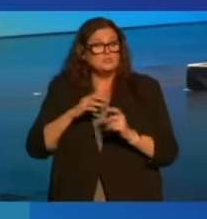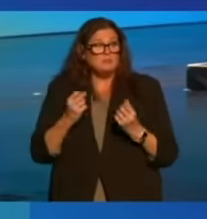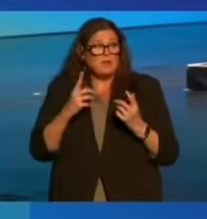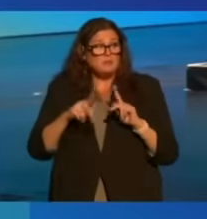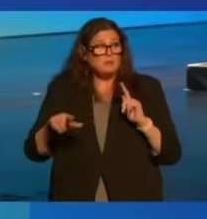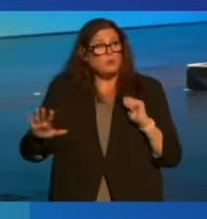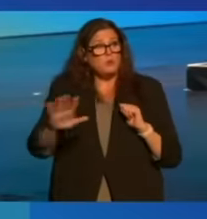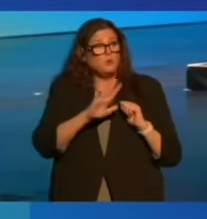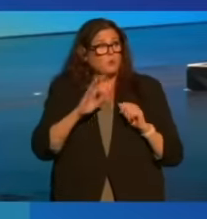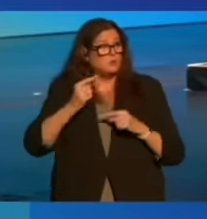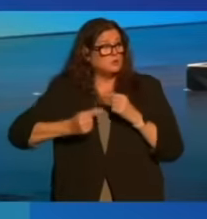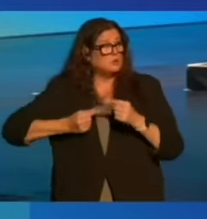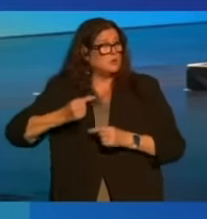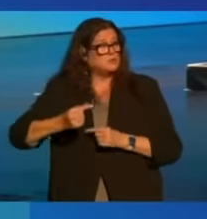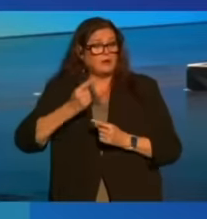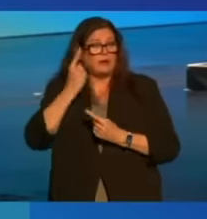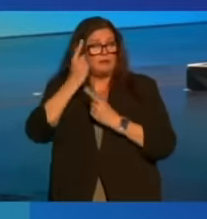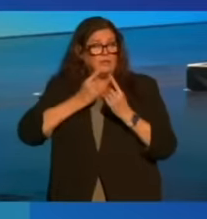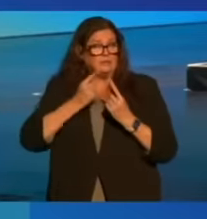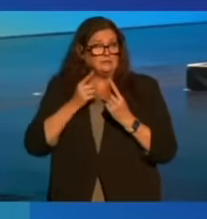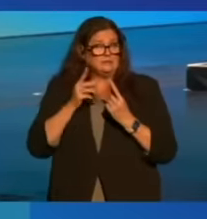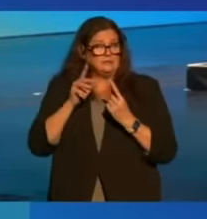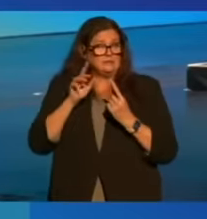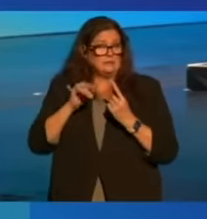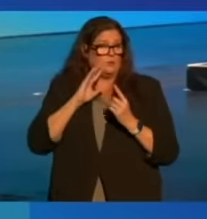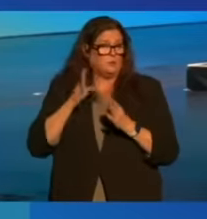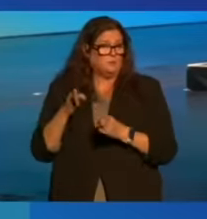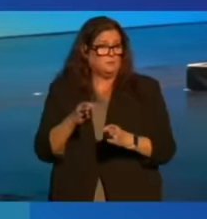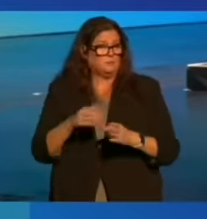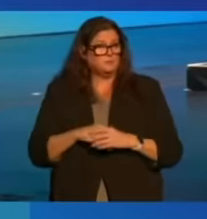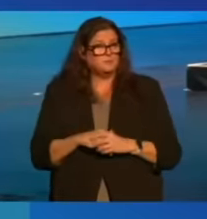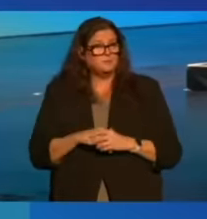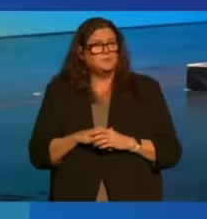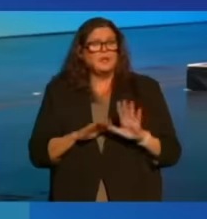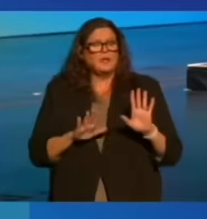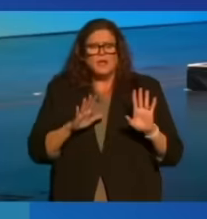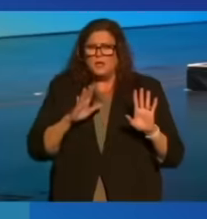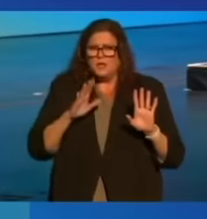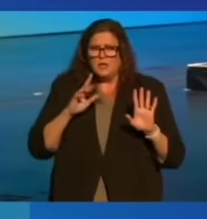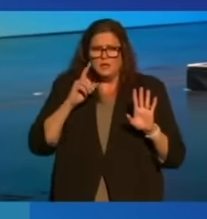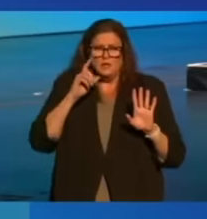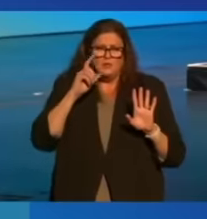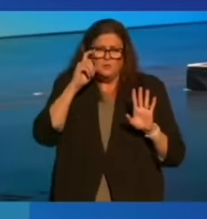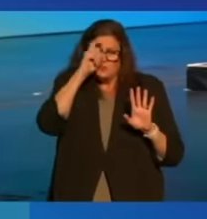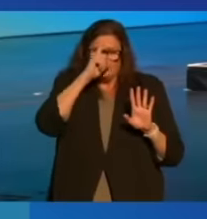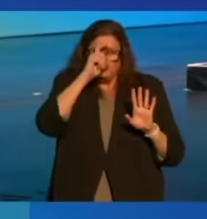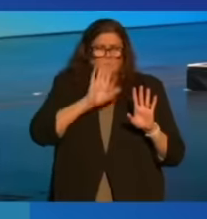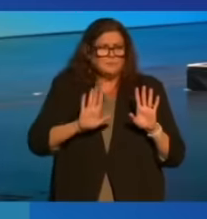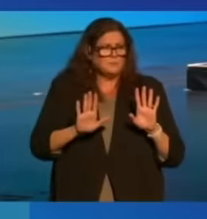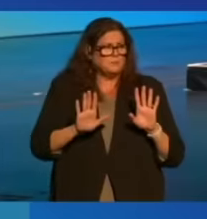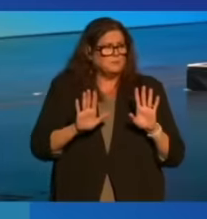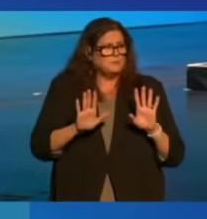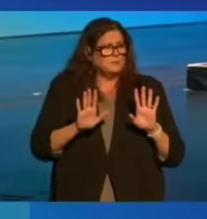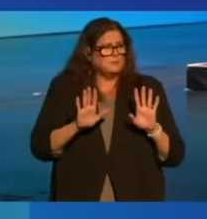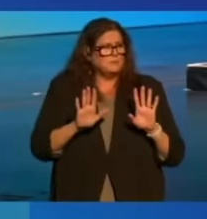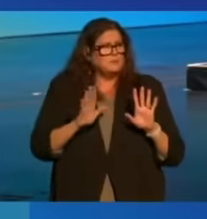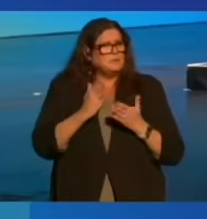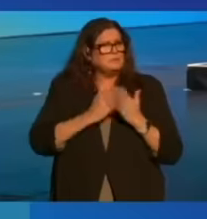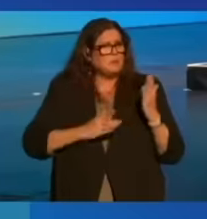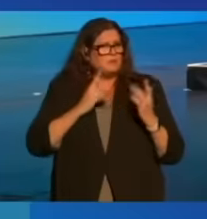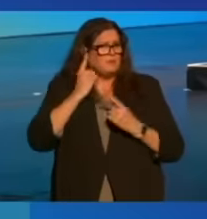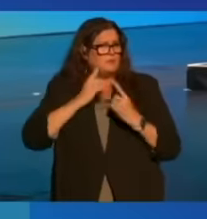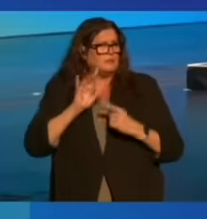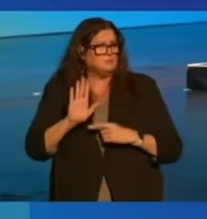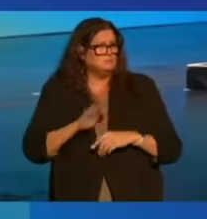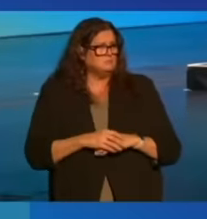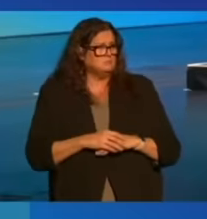generation are thinking in those terms. And there's wisdom in some of this.